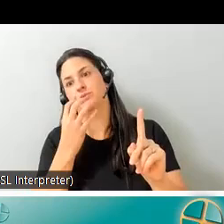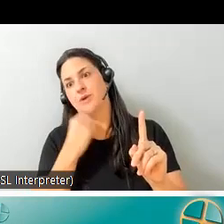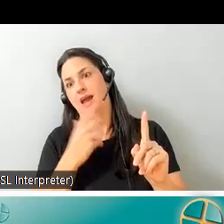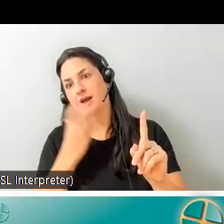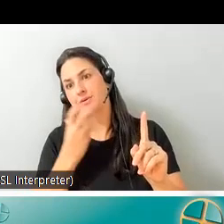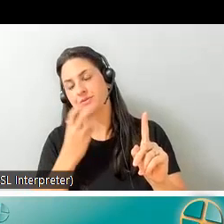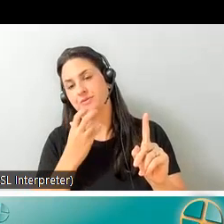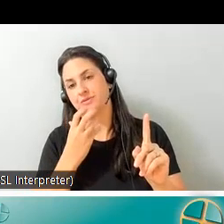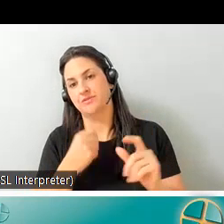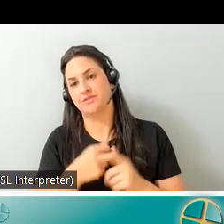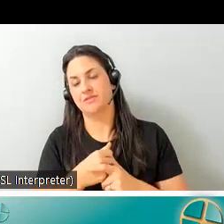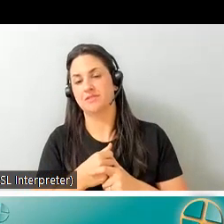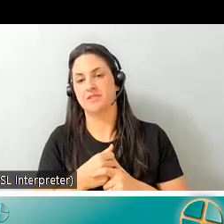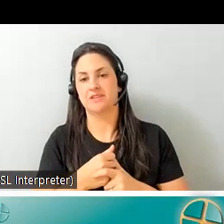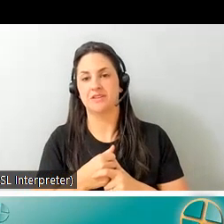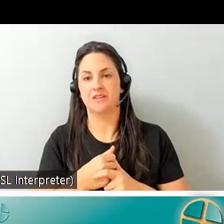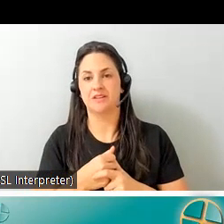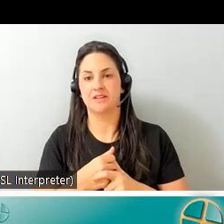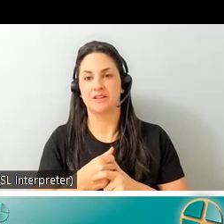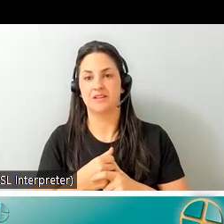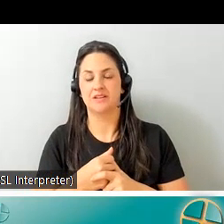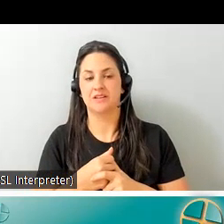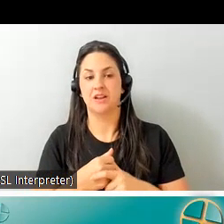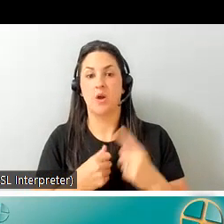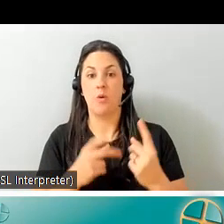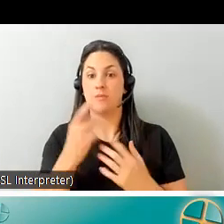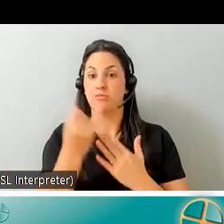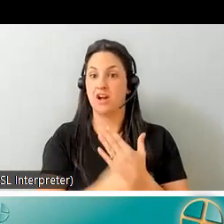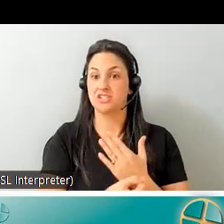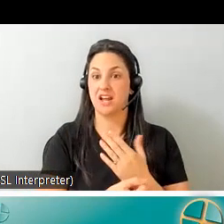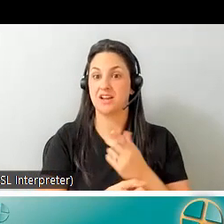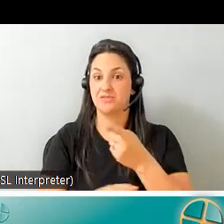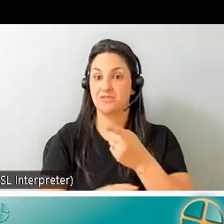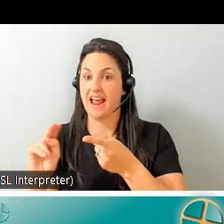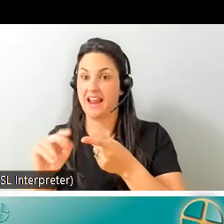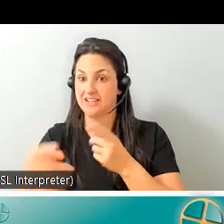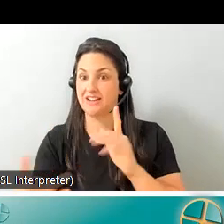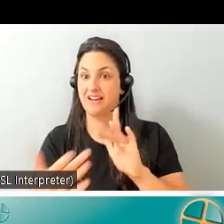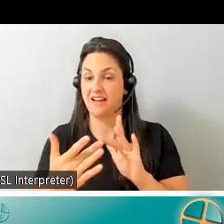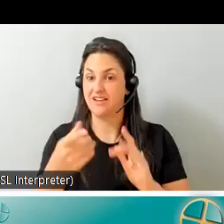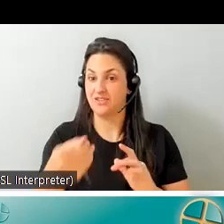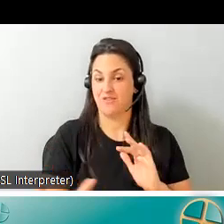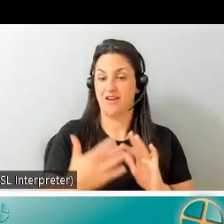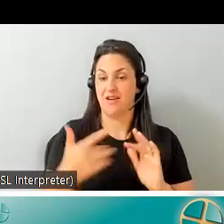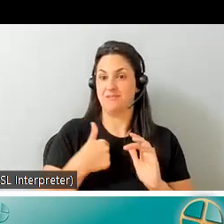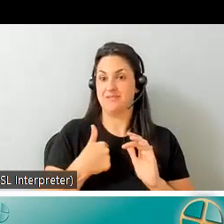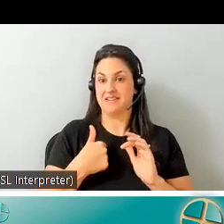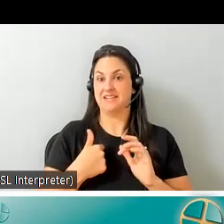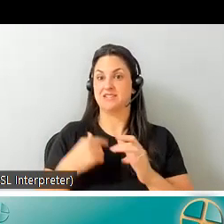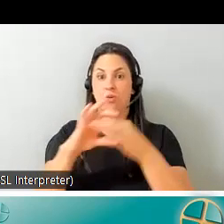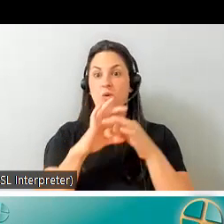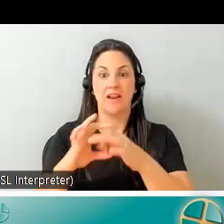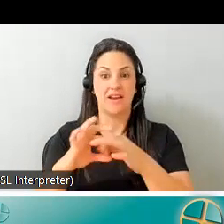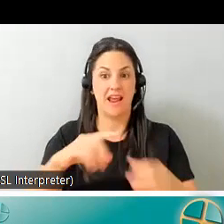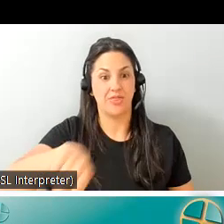the projects you showed there uh zara was one that was headed up by natalie but natalie you reached out for help to gordon and those other guys and that